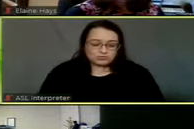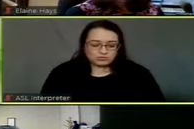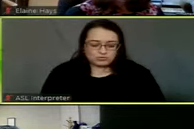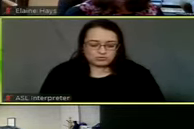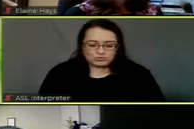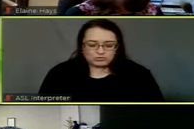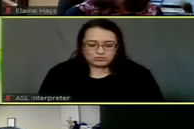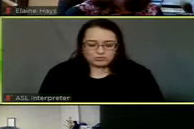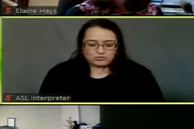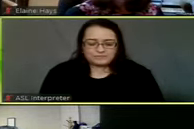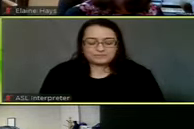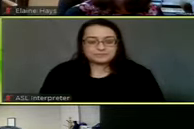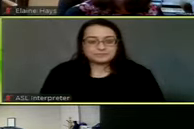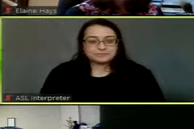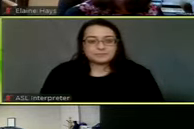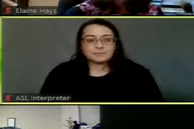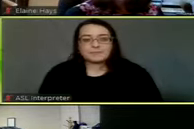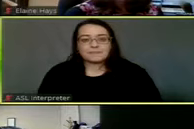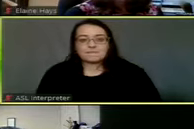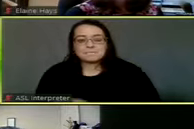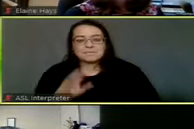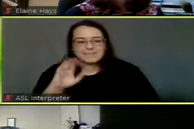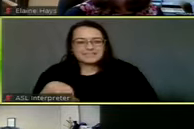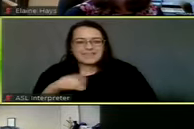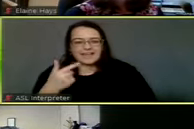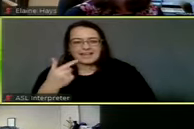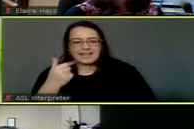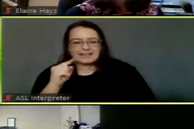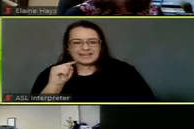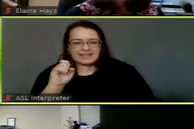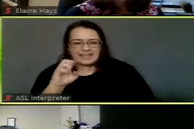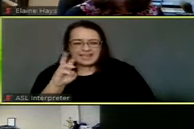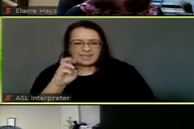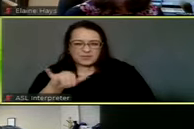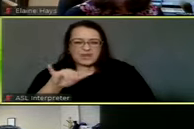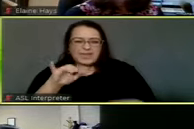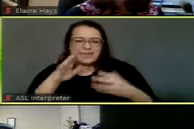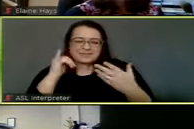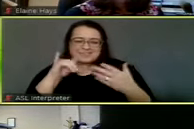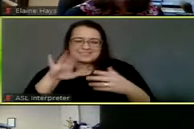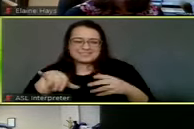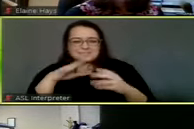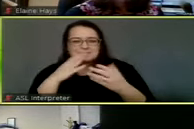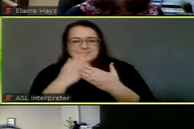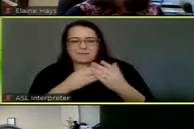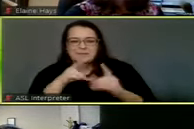We had that question in the East gateway tiers because the majority of it's in that zone as well.